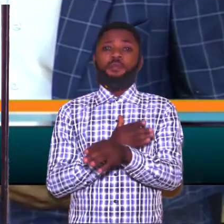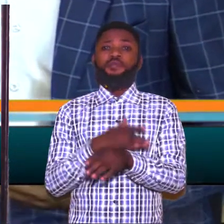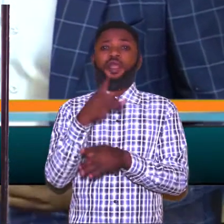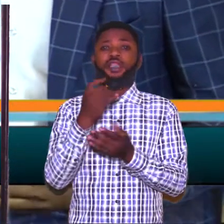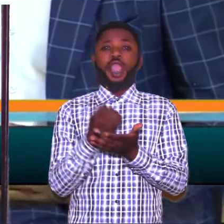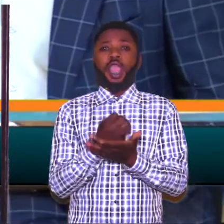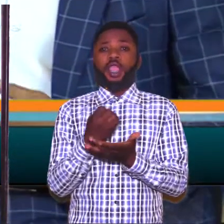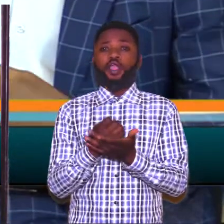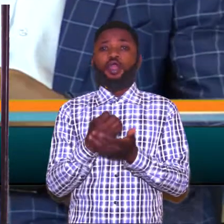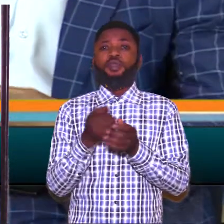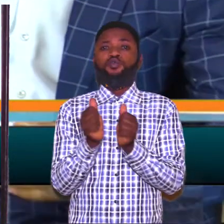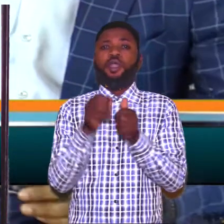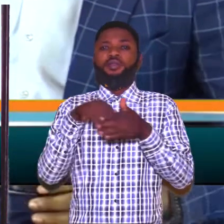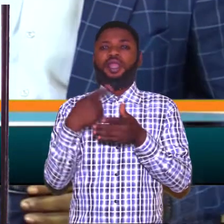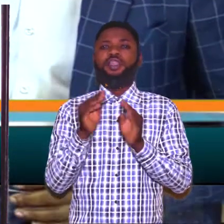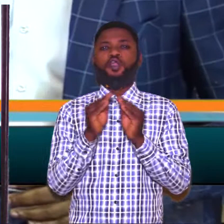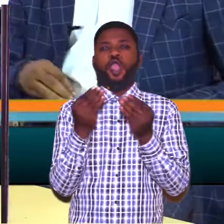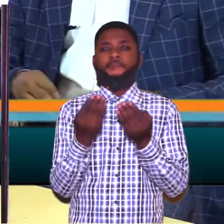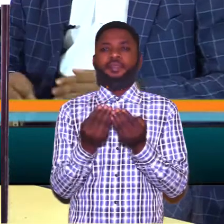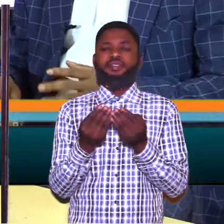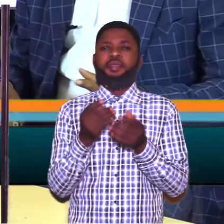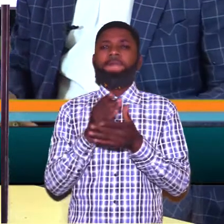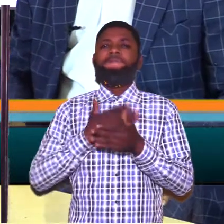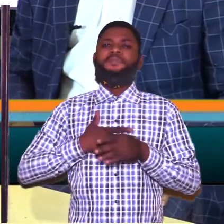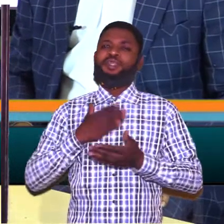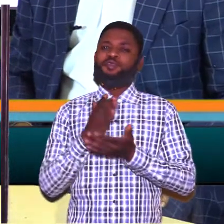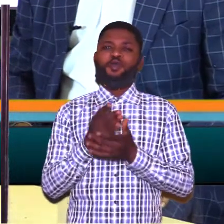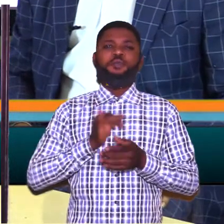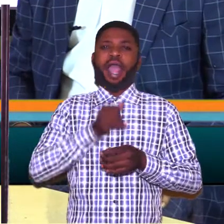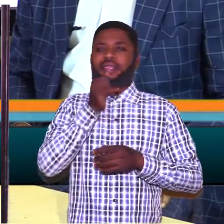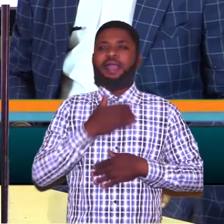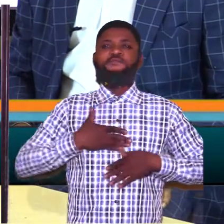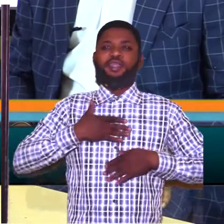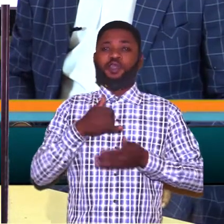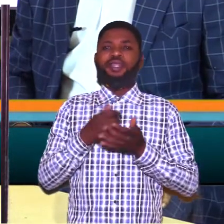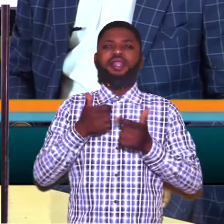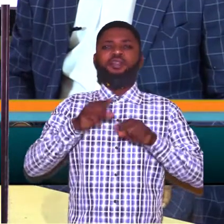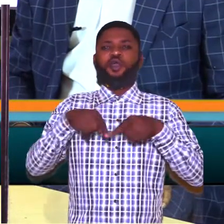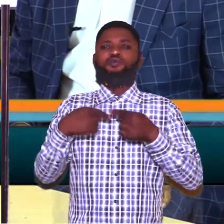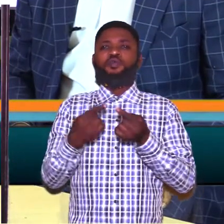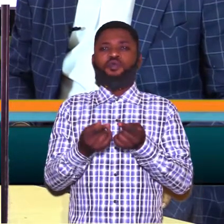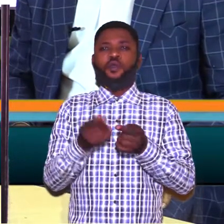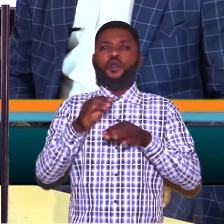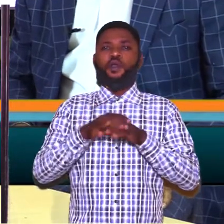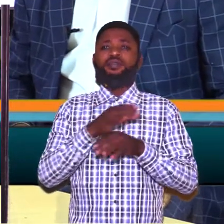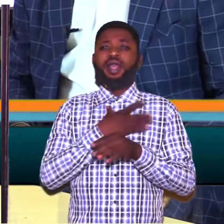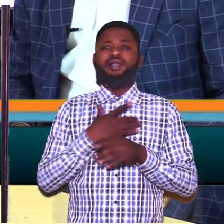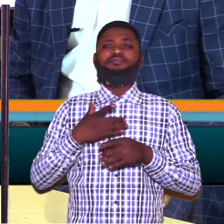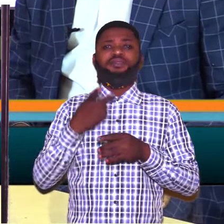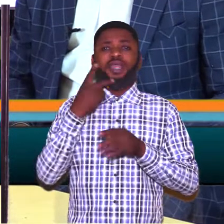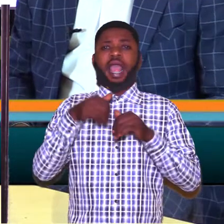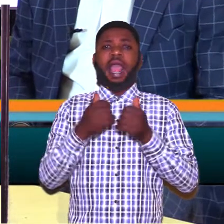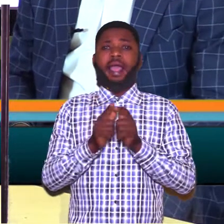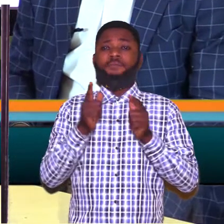Thereby improving the economy within the community. Just please stop there, Mr. Laiwala. I'm enjoying this. Let us go on and just